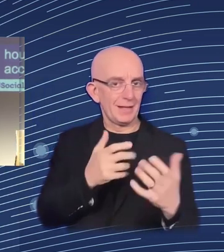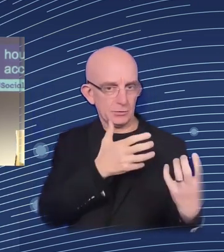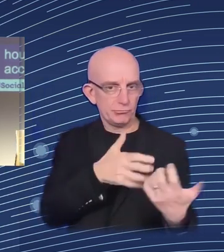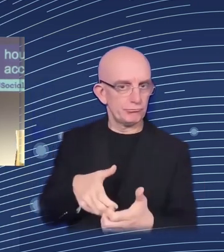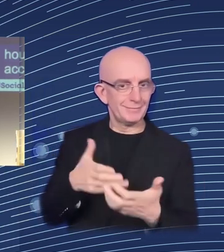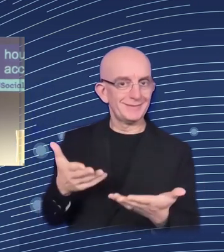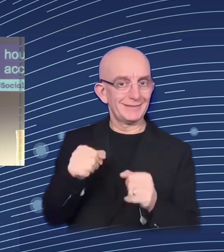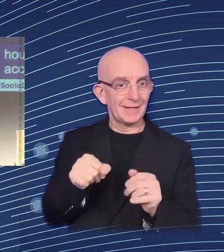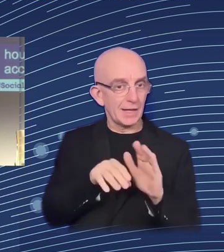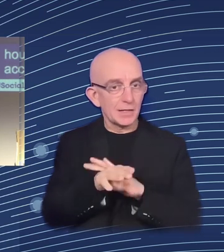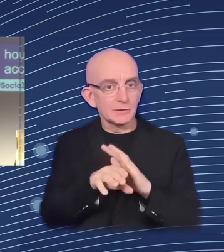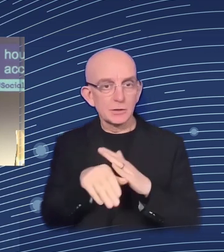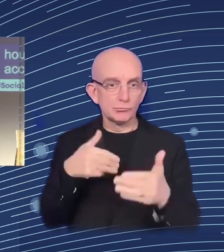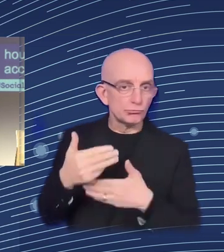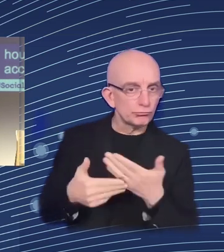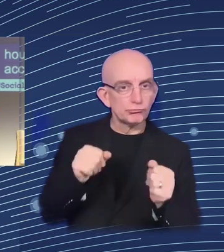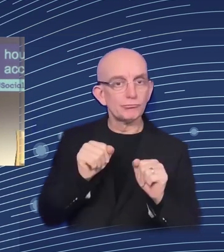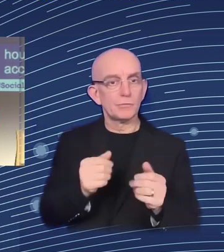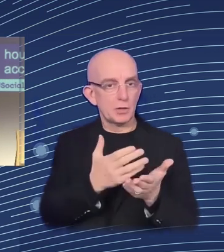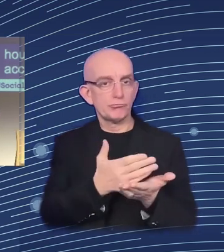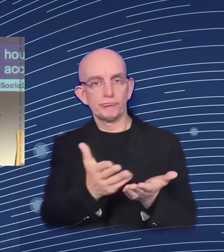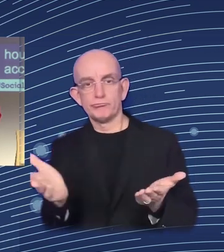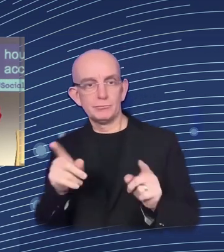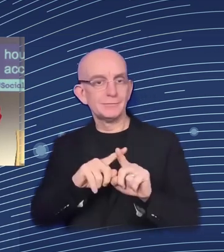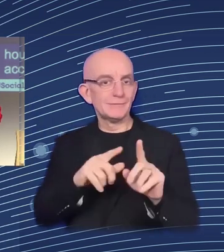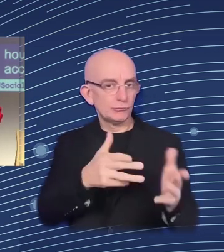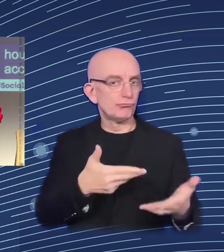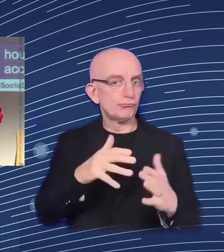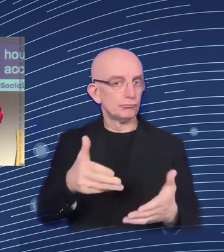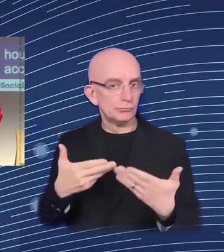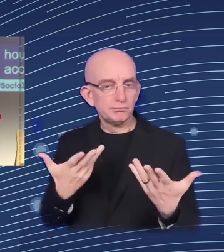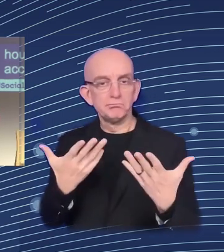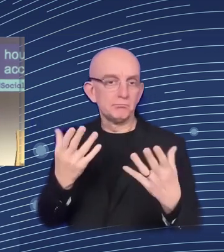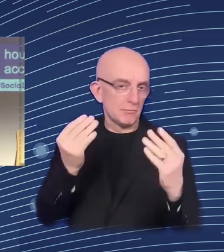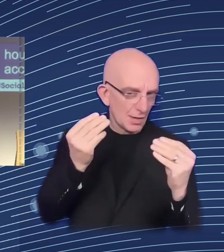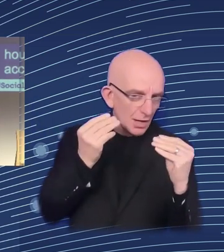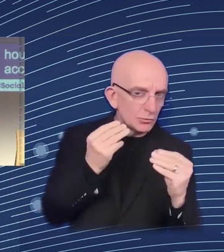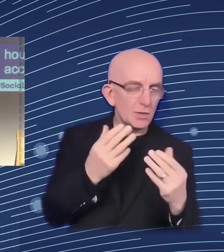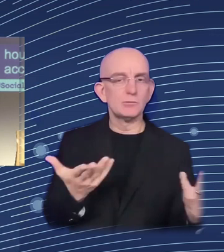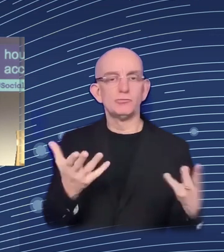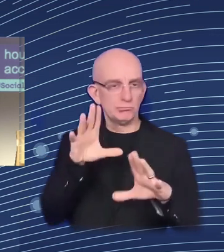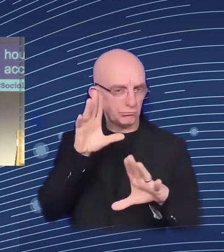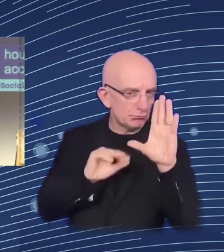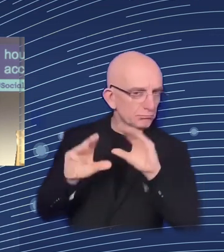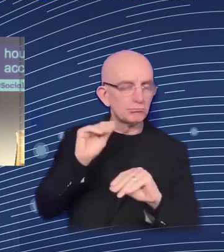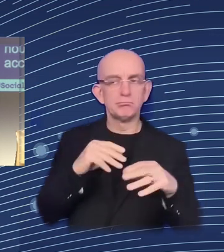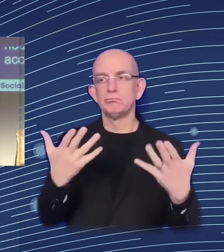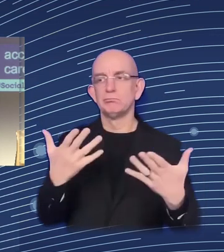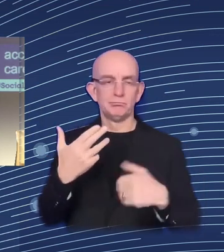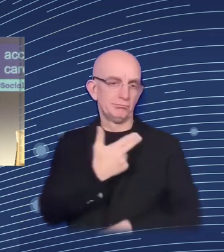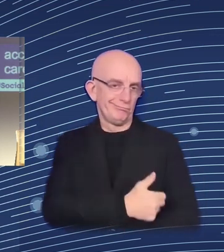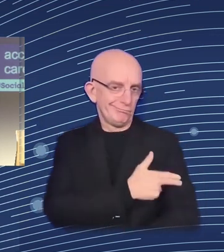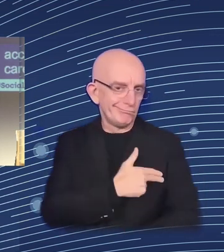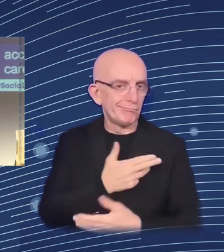but also to the availability and access of social protection. Both the dimension